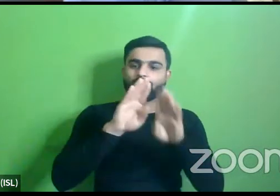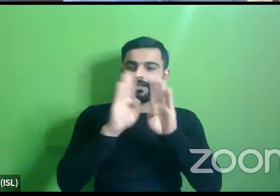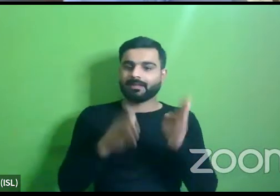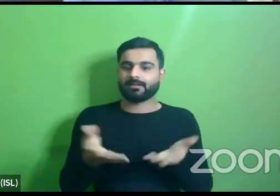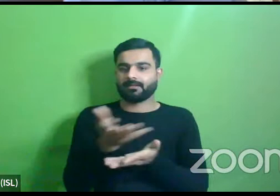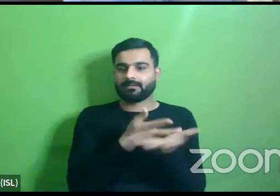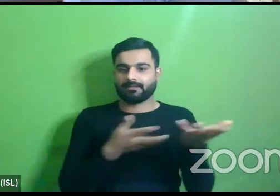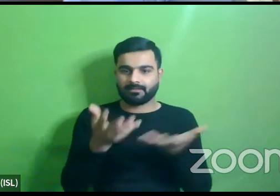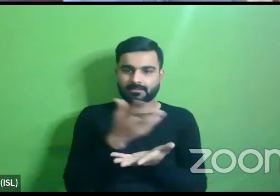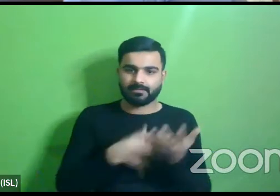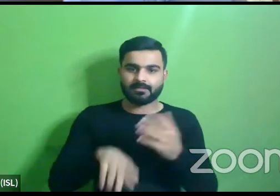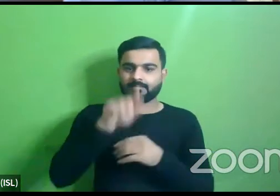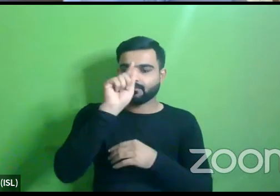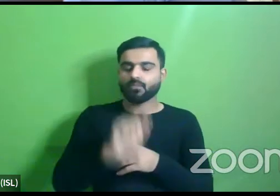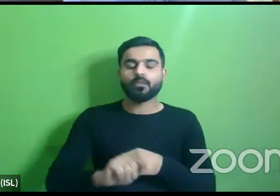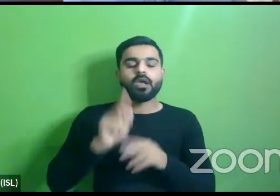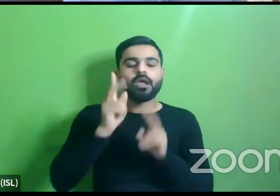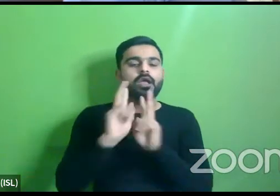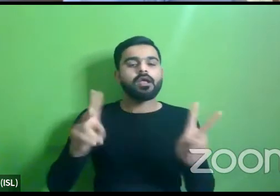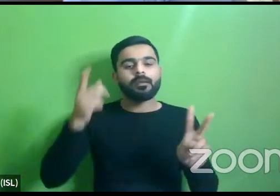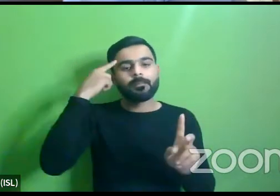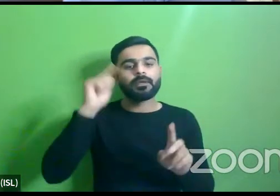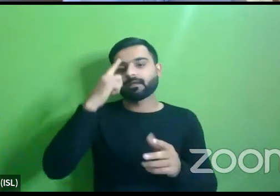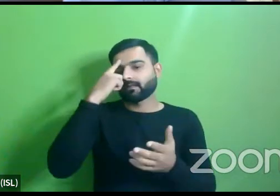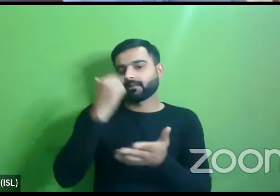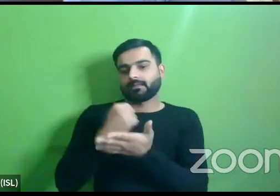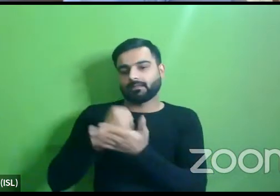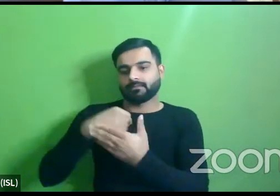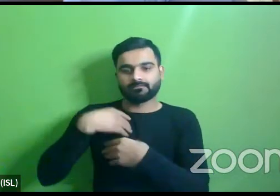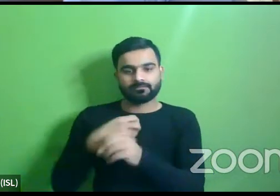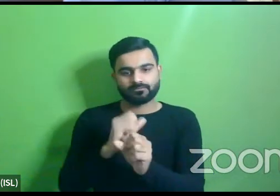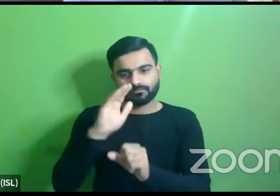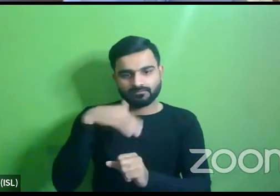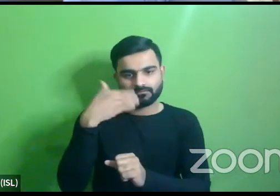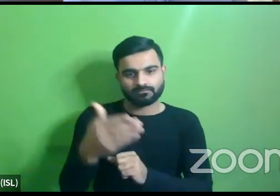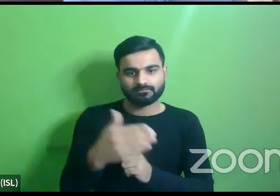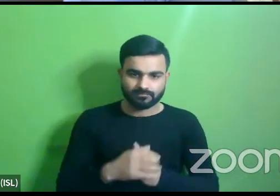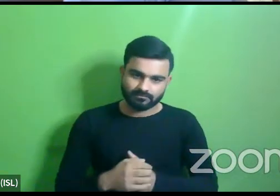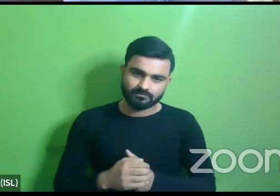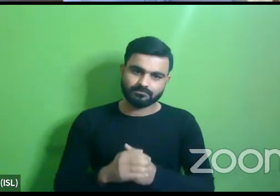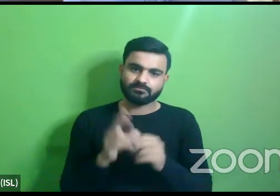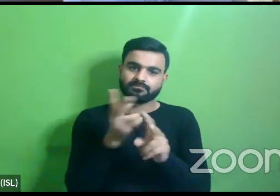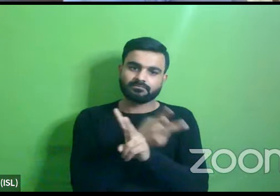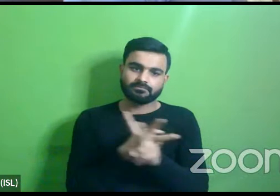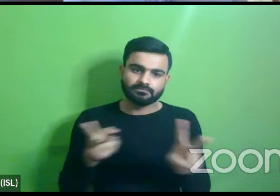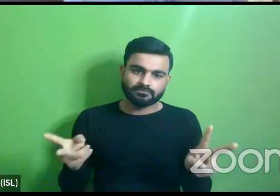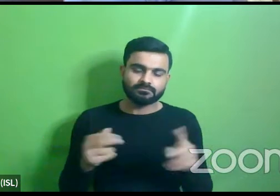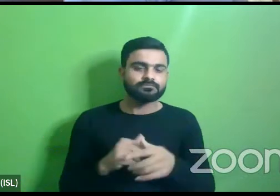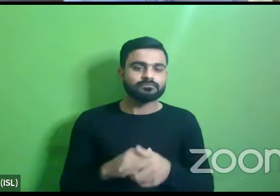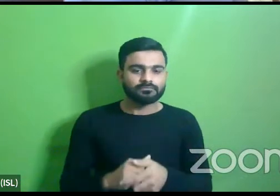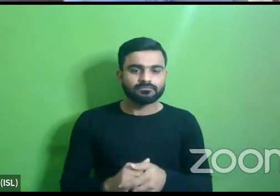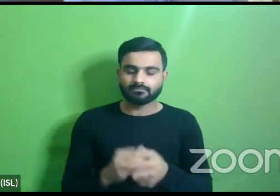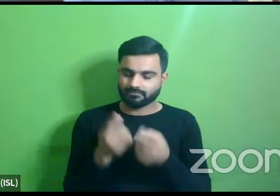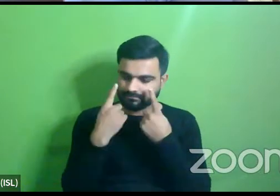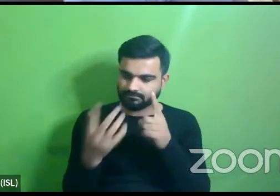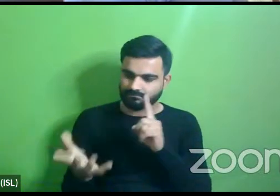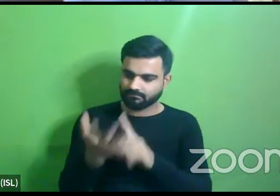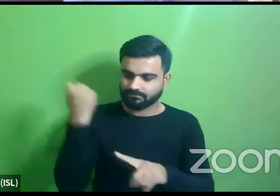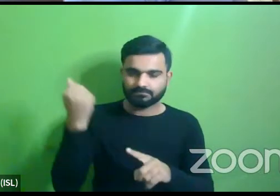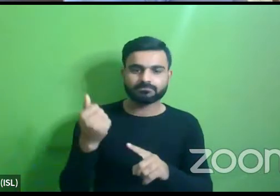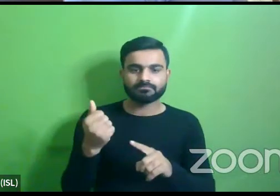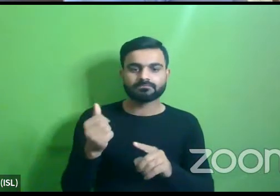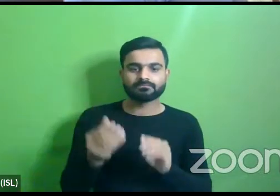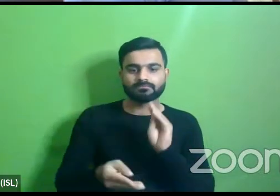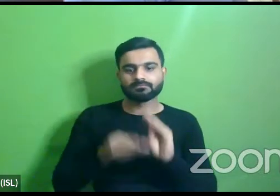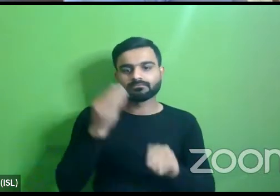and with common consensus decisions can be made and then uh you know a kind of a uh unified approach or a more